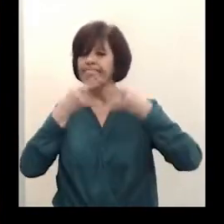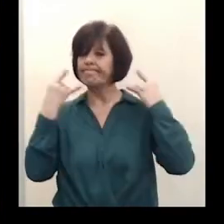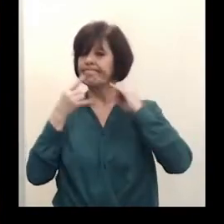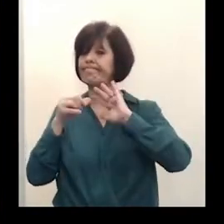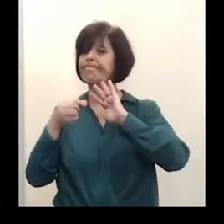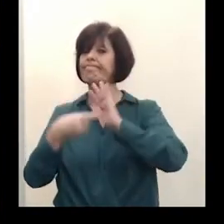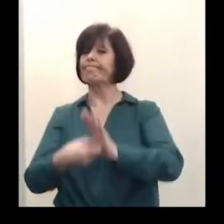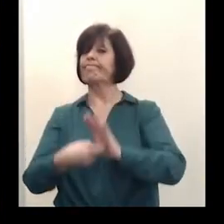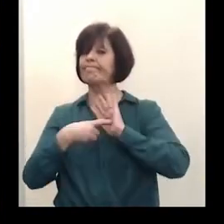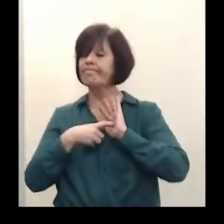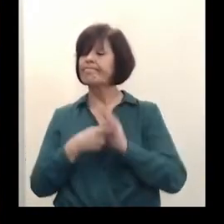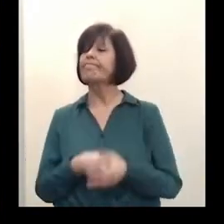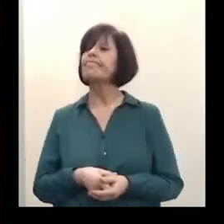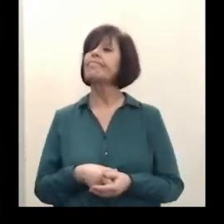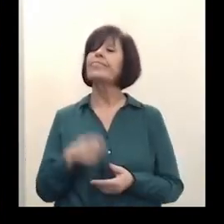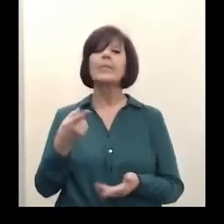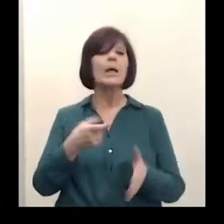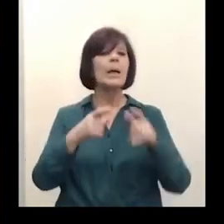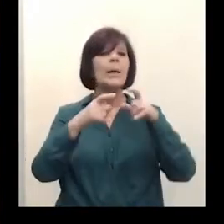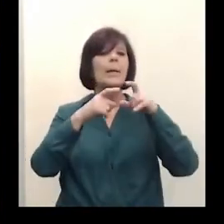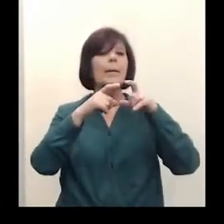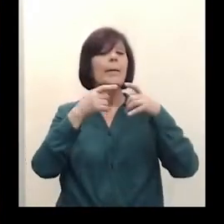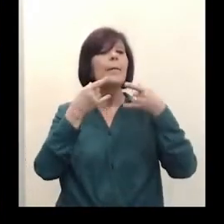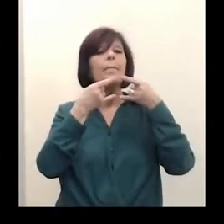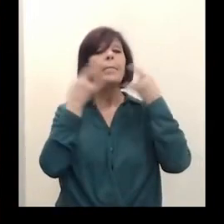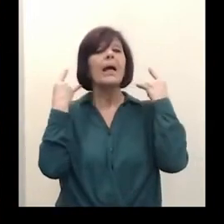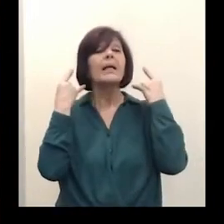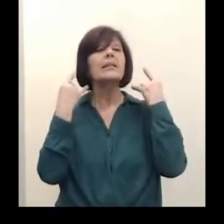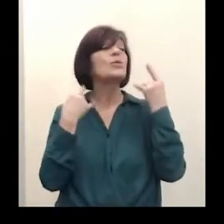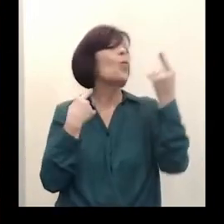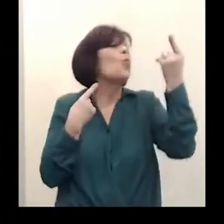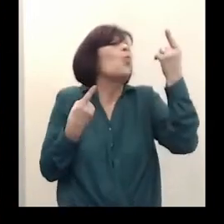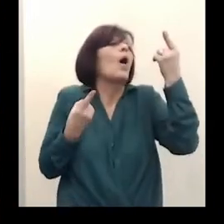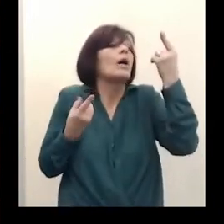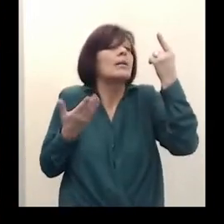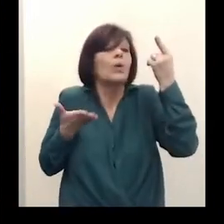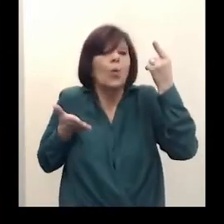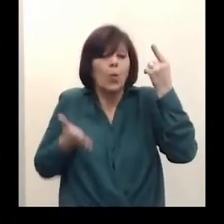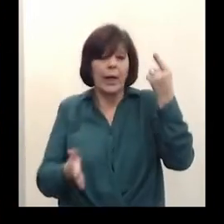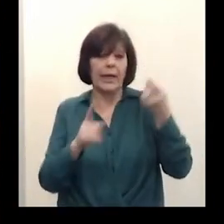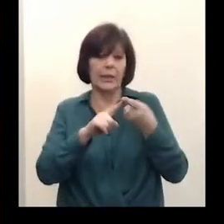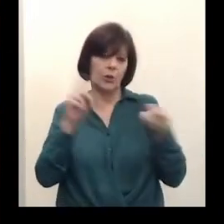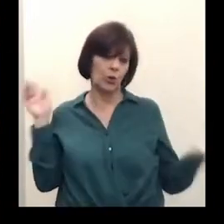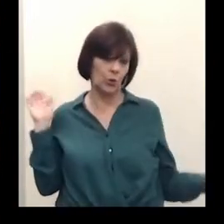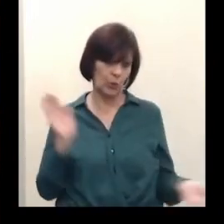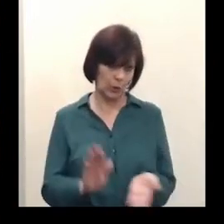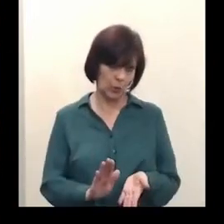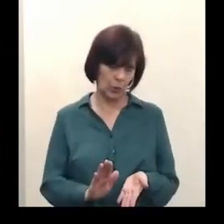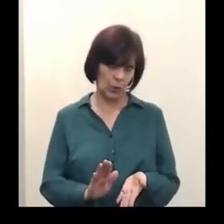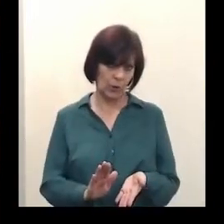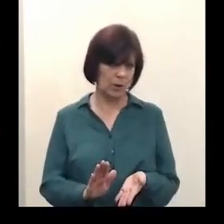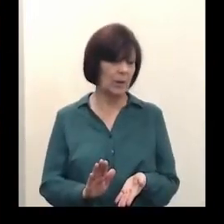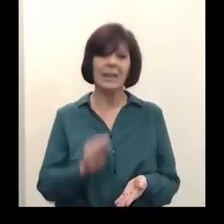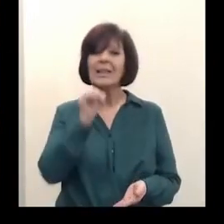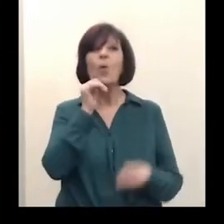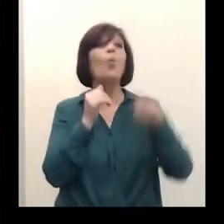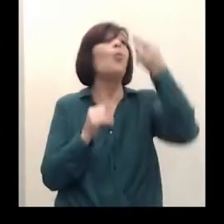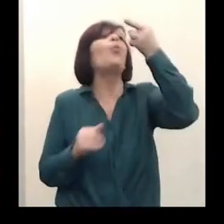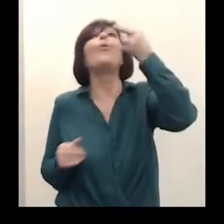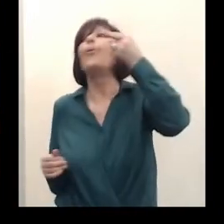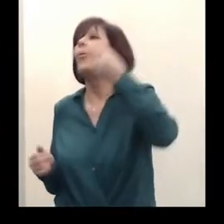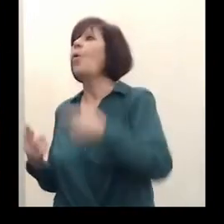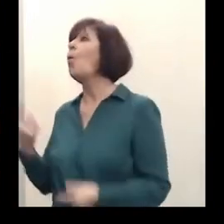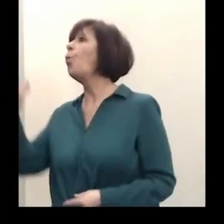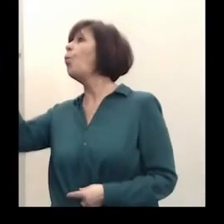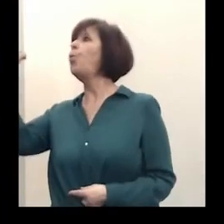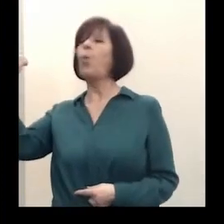Russo mentioned masks are one of the strategies to reduce COVID-19 transmission. There's not just one one